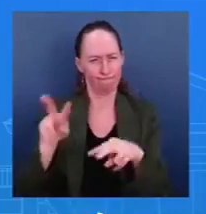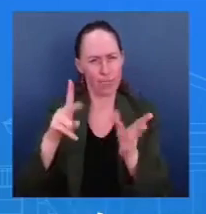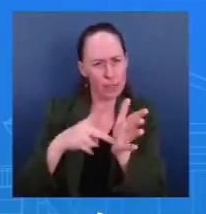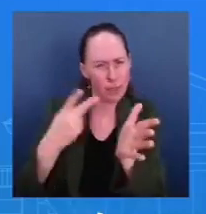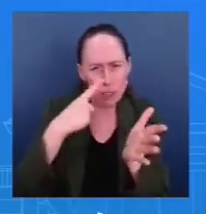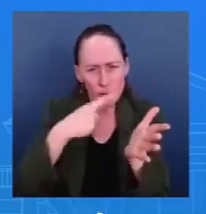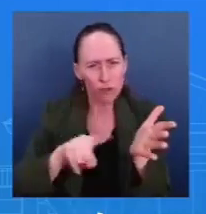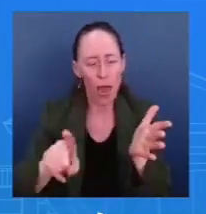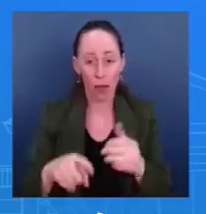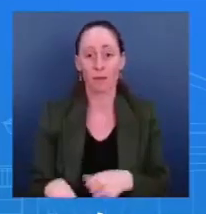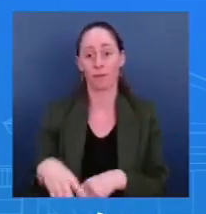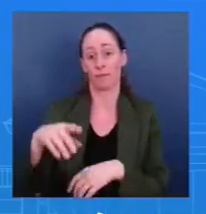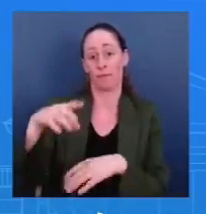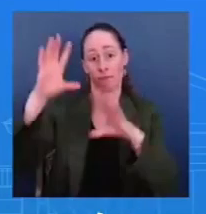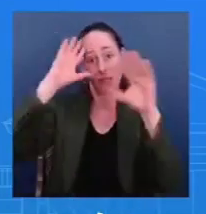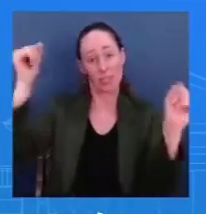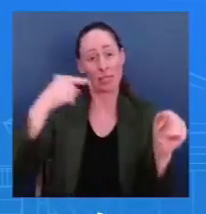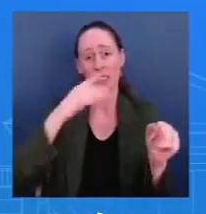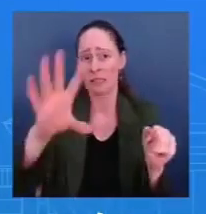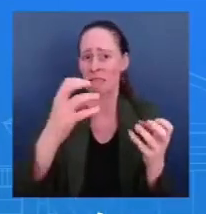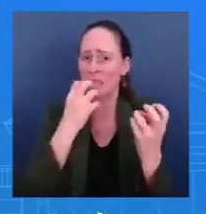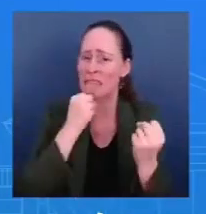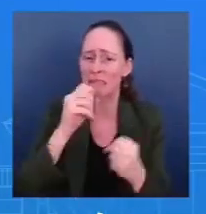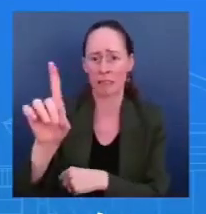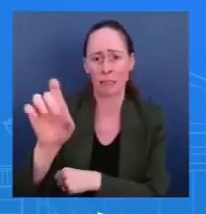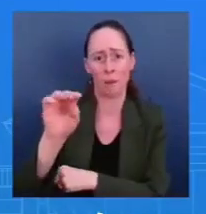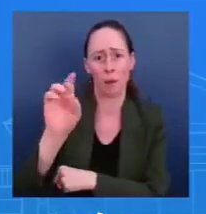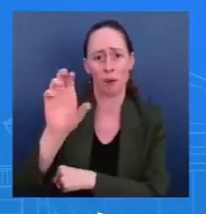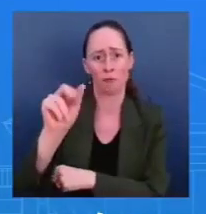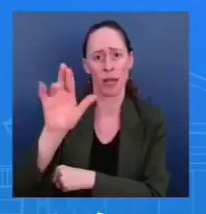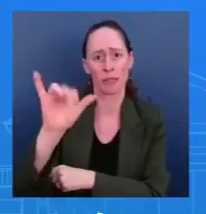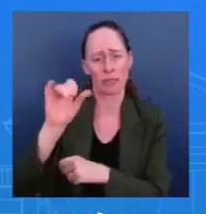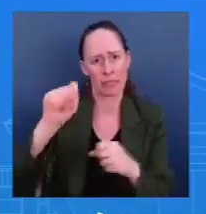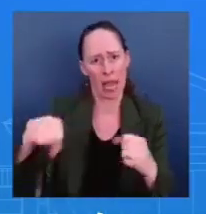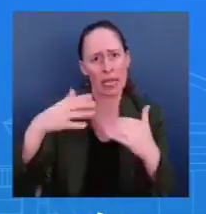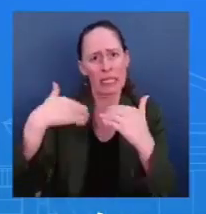We all need to work together, as Americans, to ensure that resilience. That's it. Thank you.